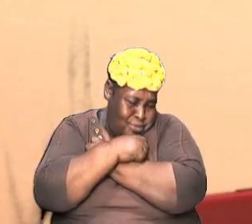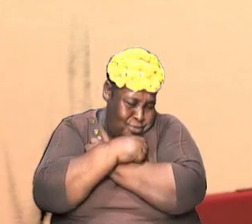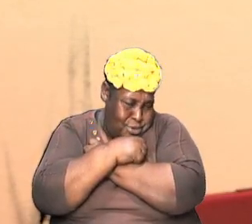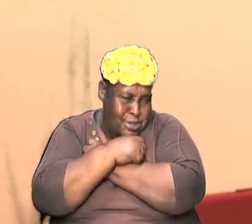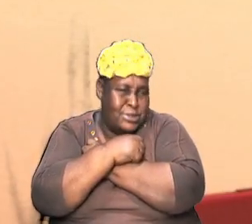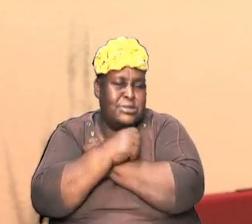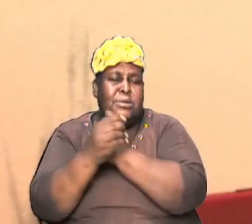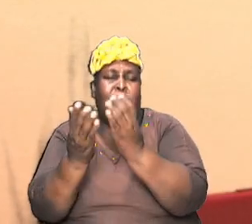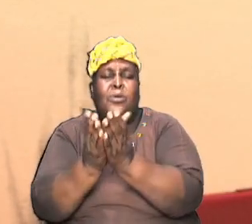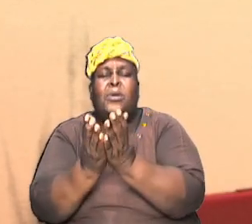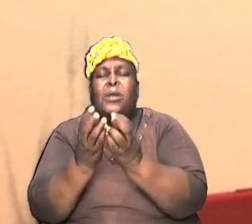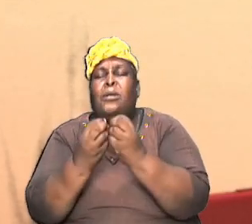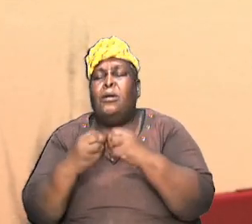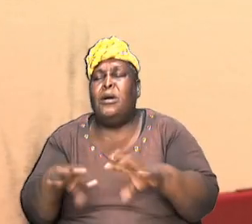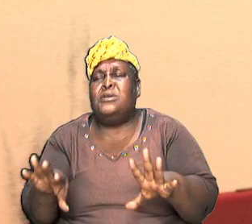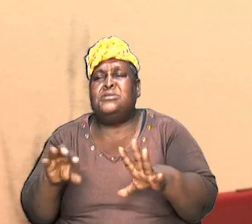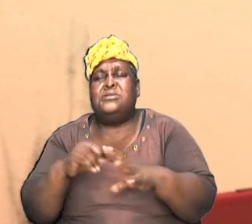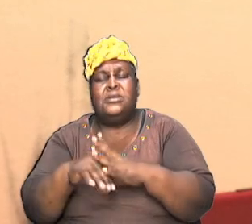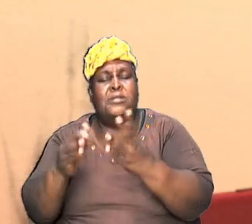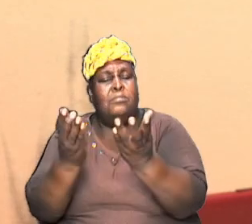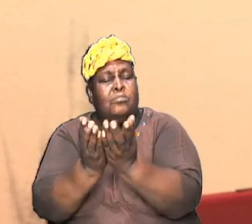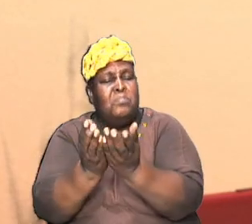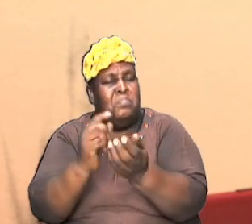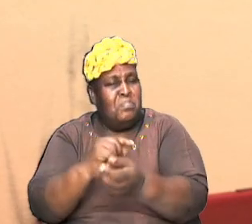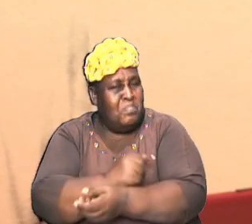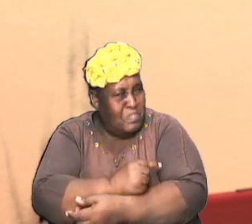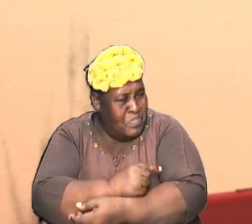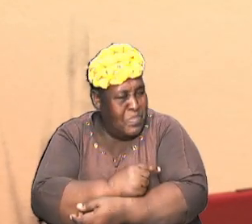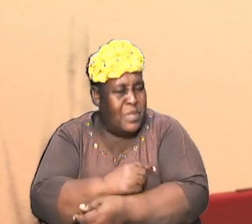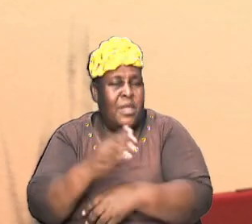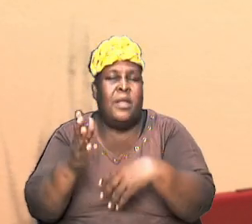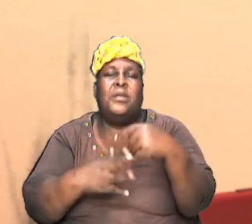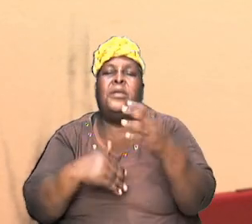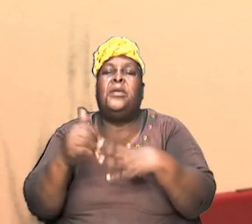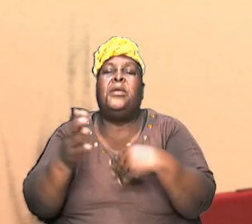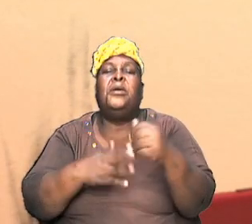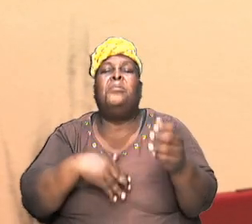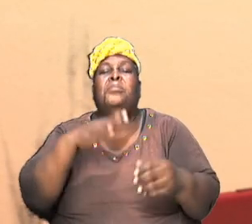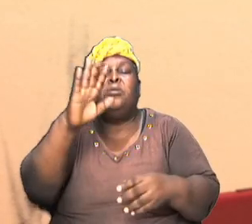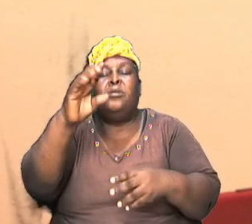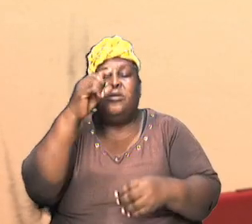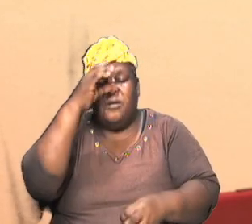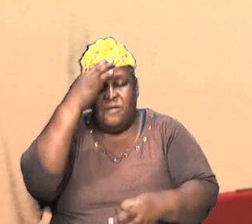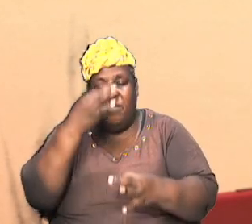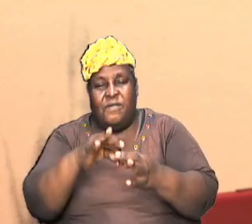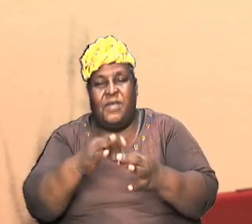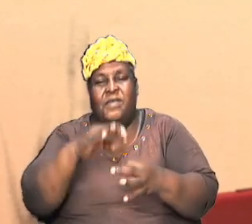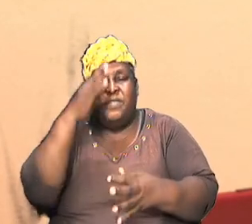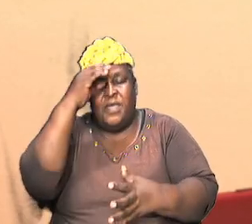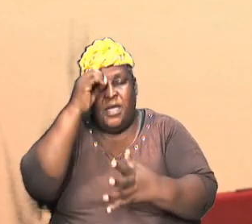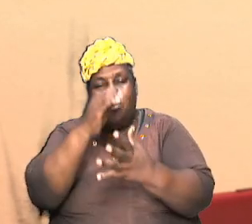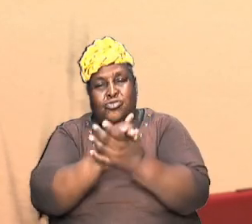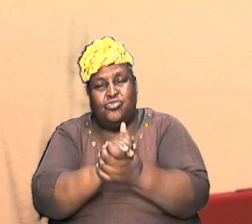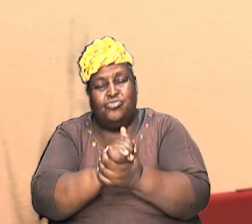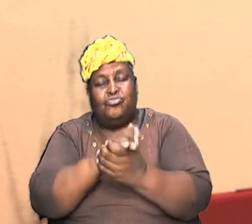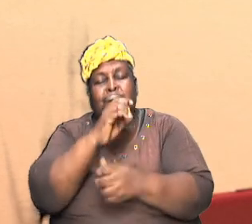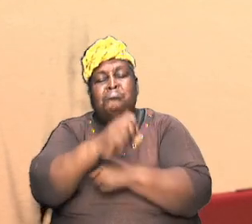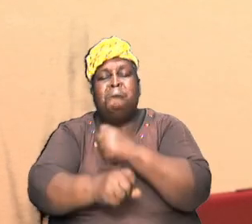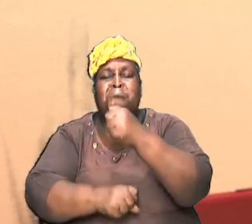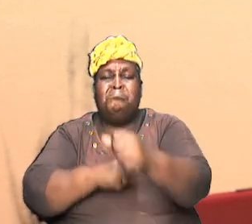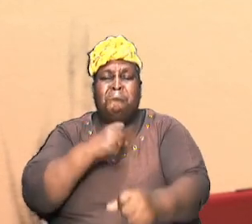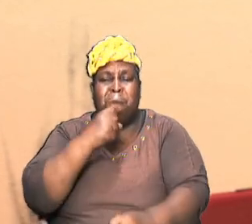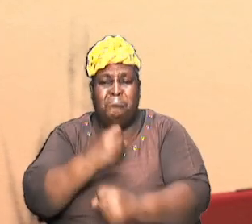lost in the book and build your faith and trust and confidence